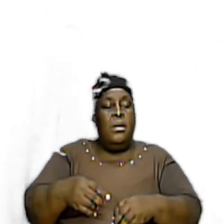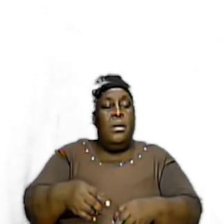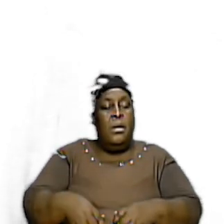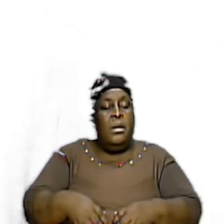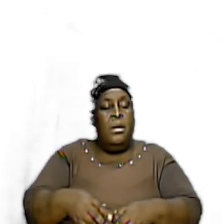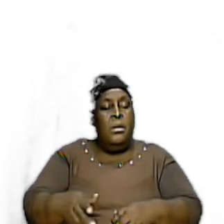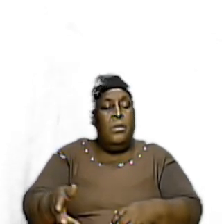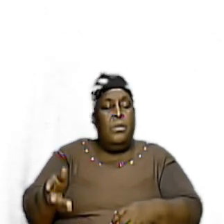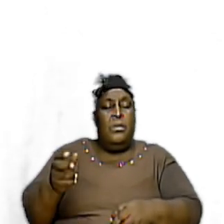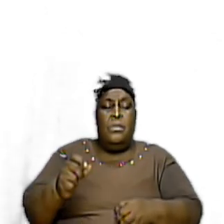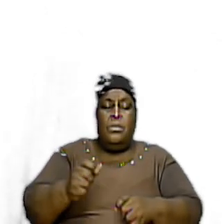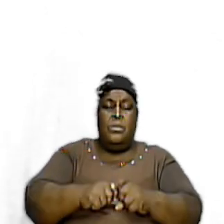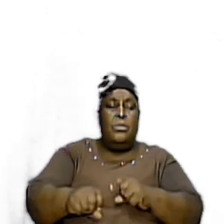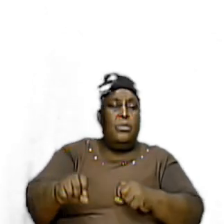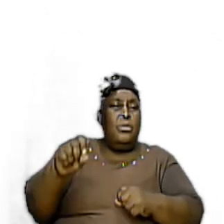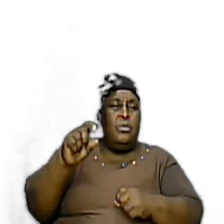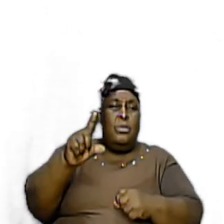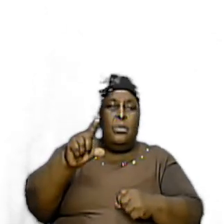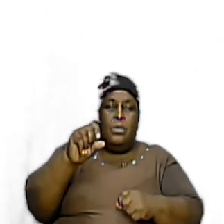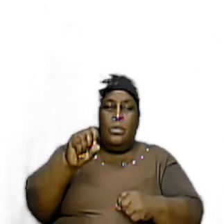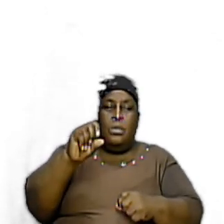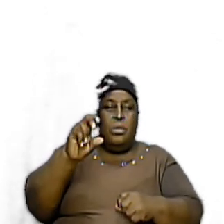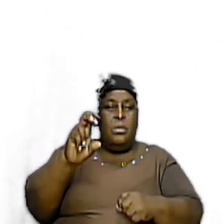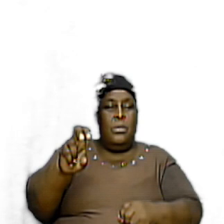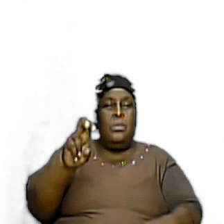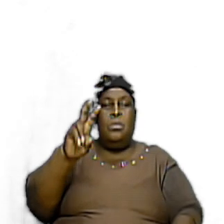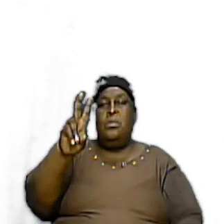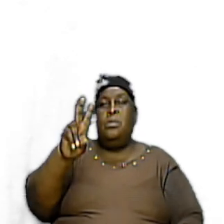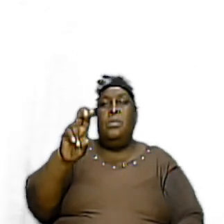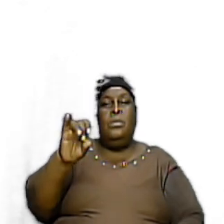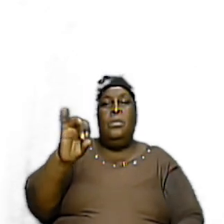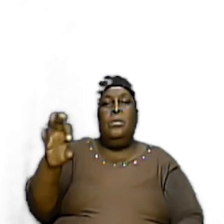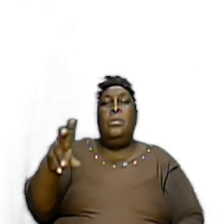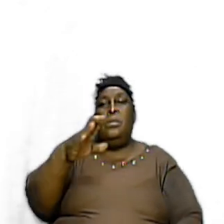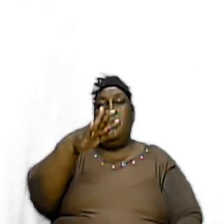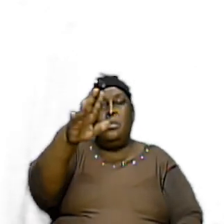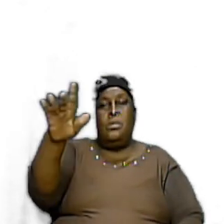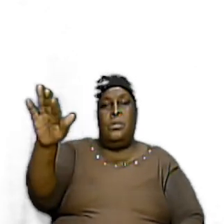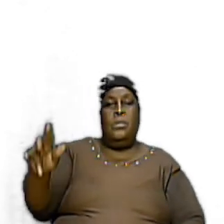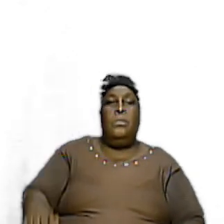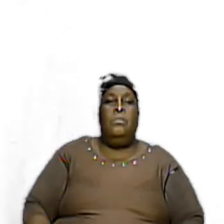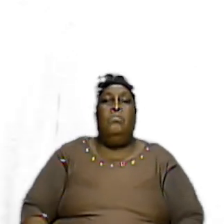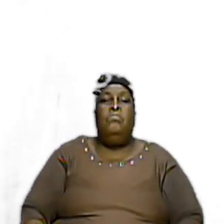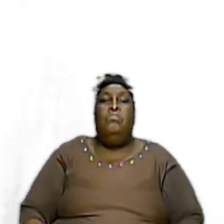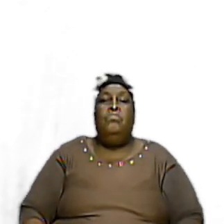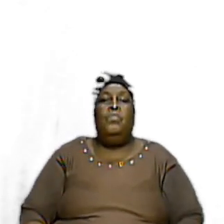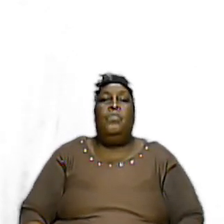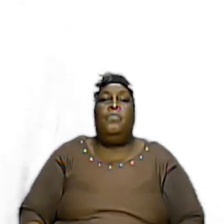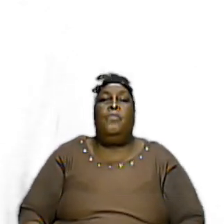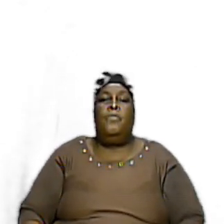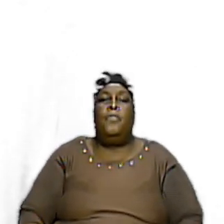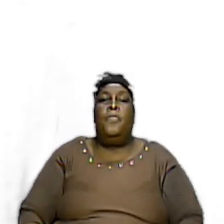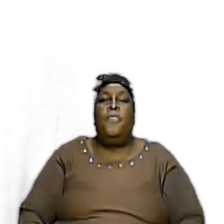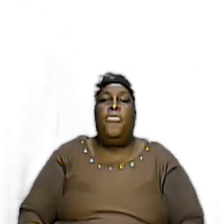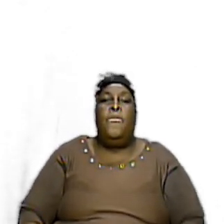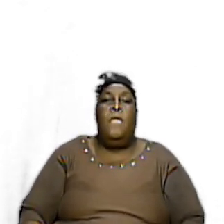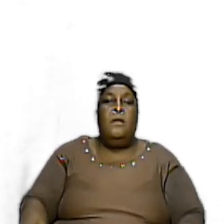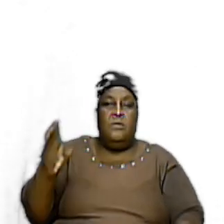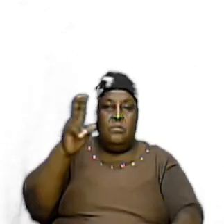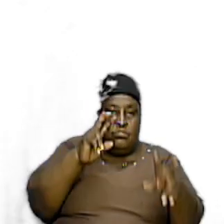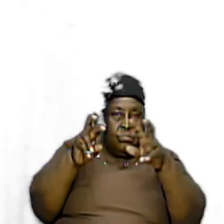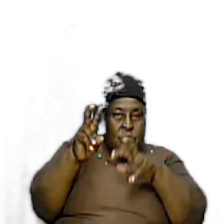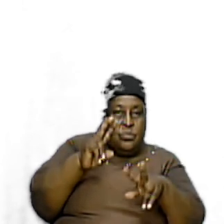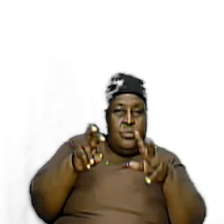Leviticus chapter 20, verse 26 Time is on us So we can't even get into these scriptures But I am begging us Please Look through these